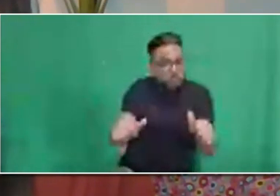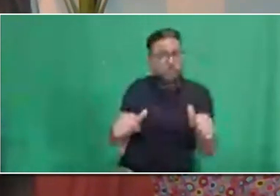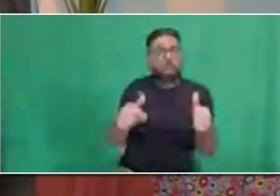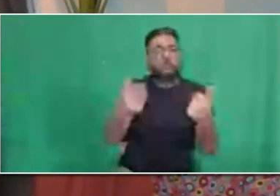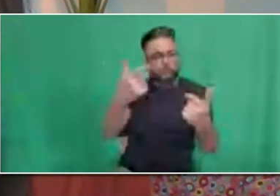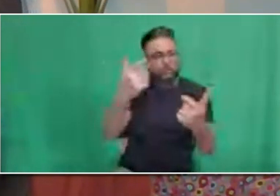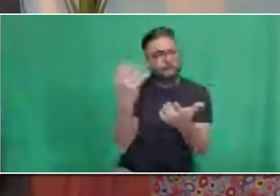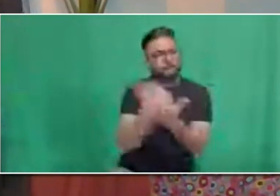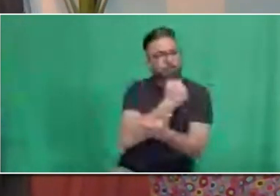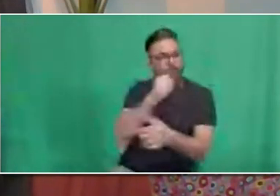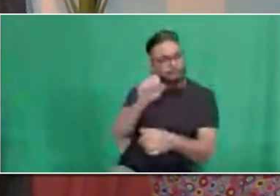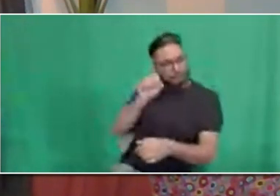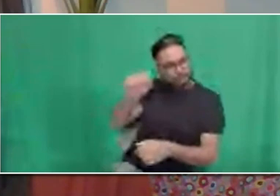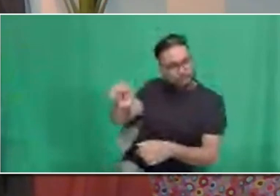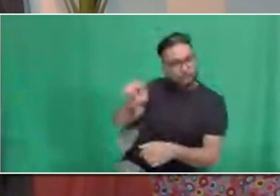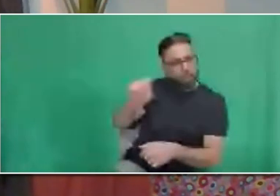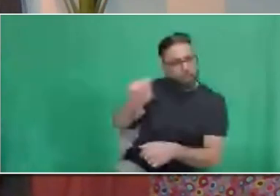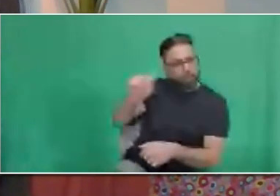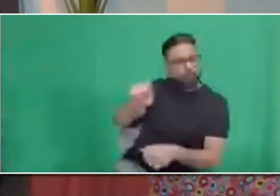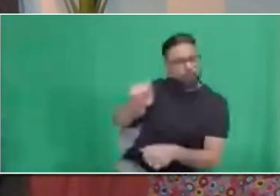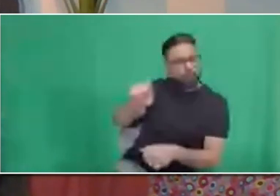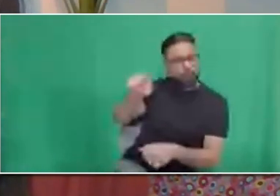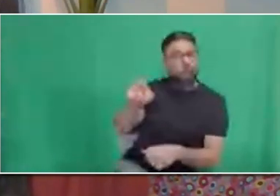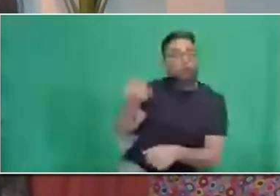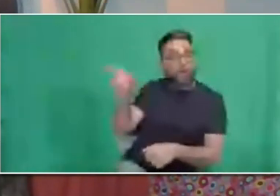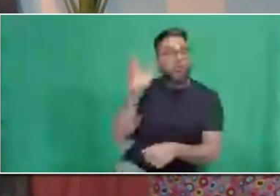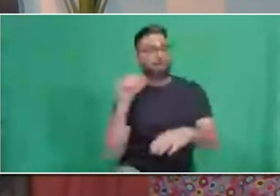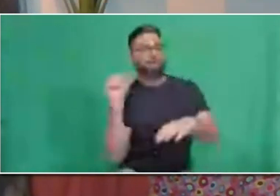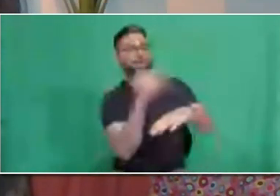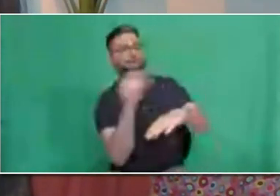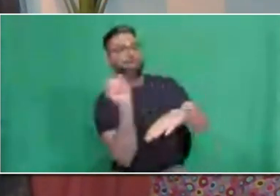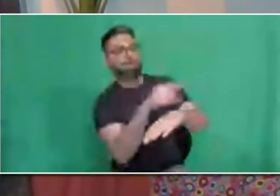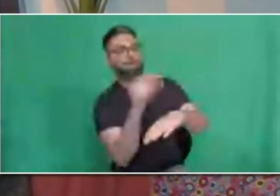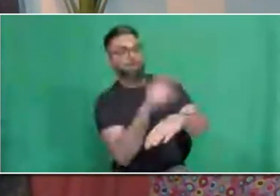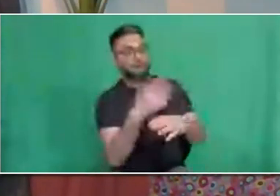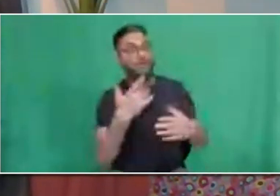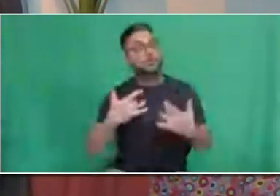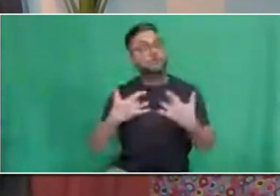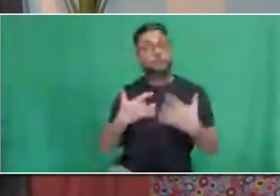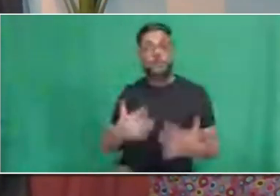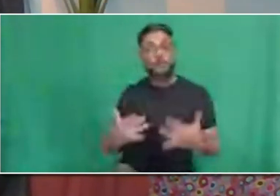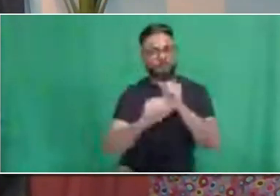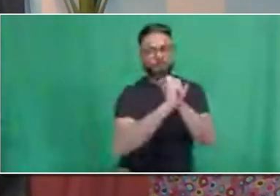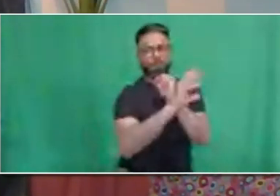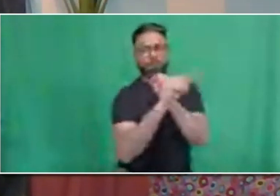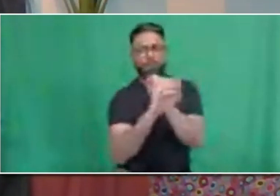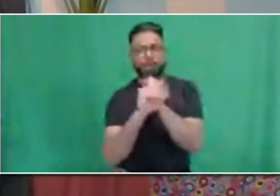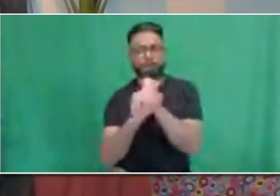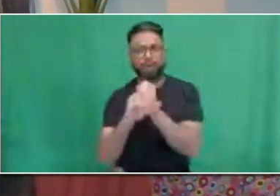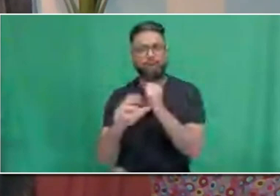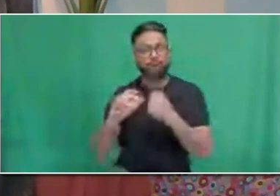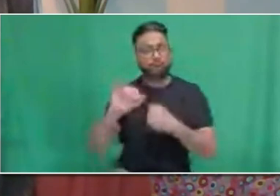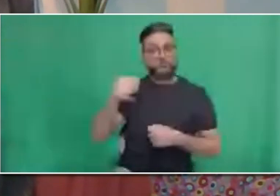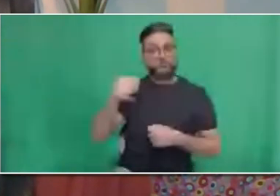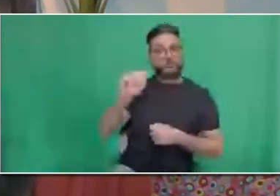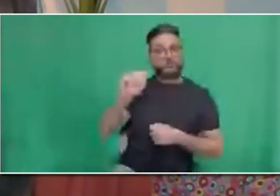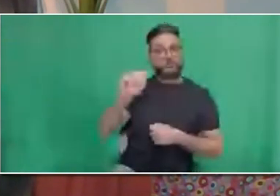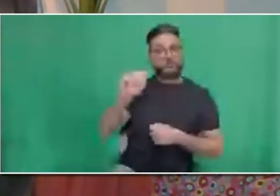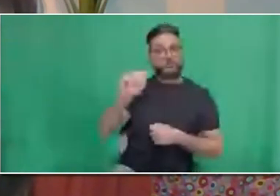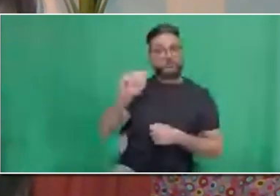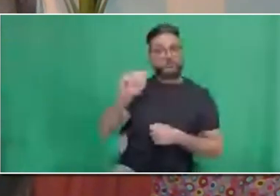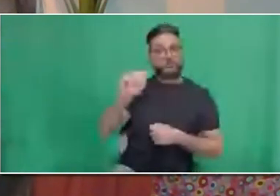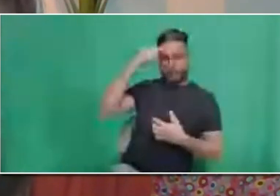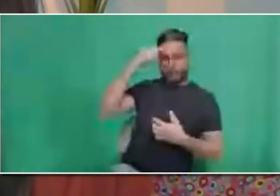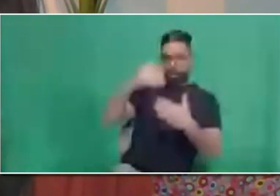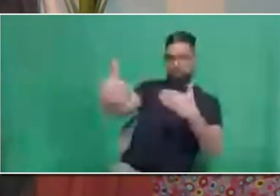Now, because of COVID, this year it was posted very late. Normally, it's posted December to January. This year, we posted